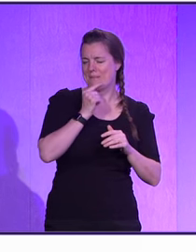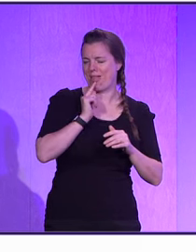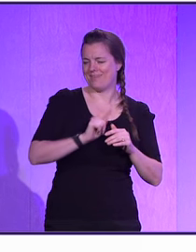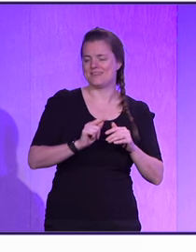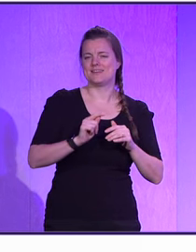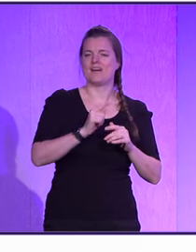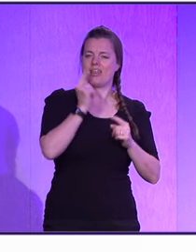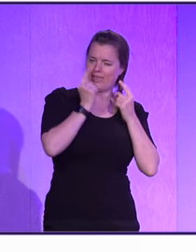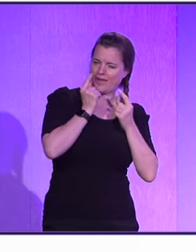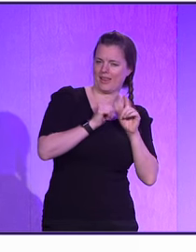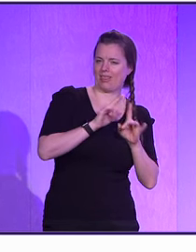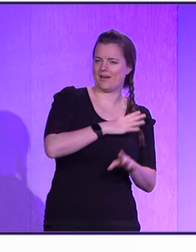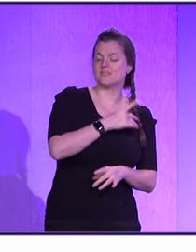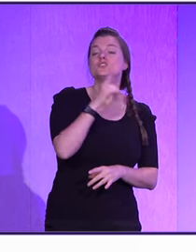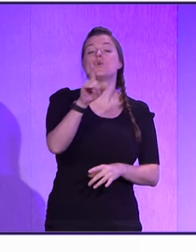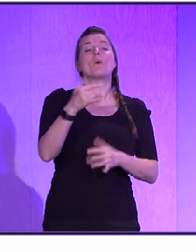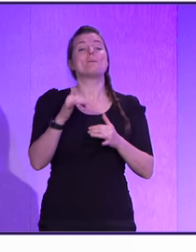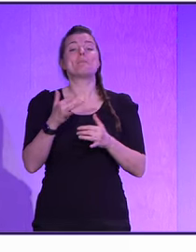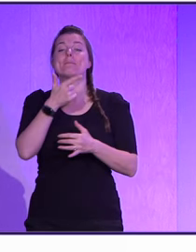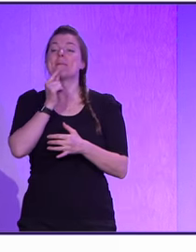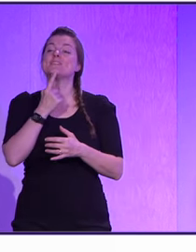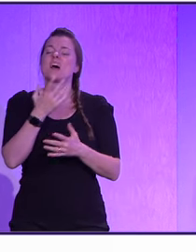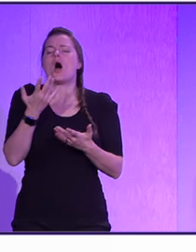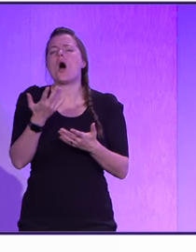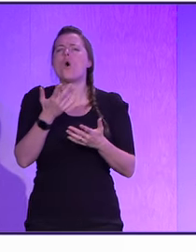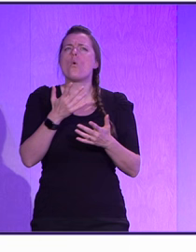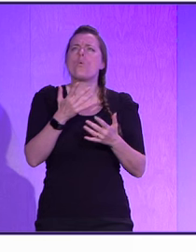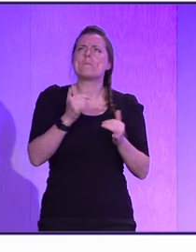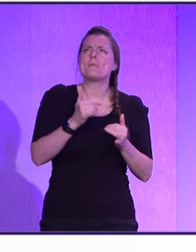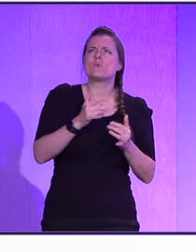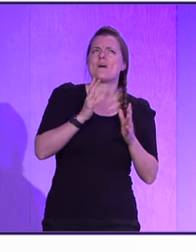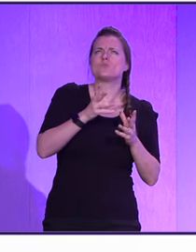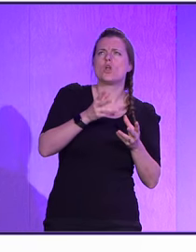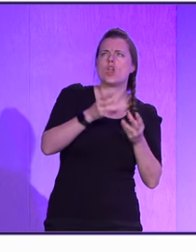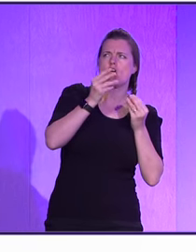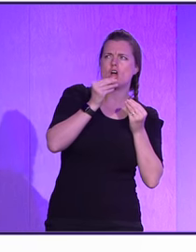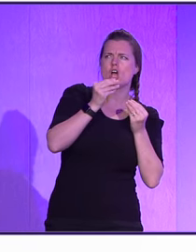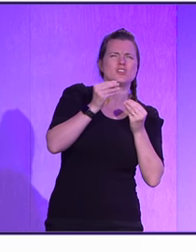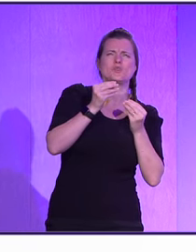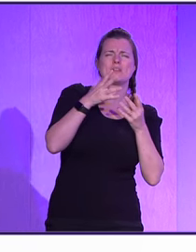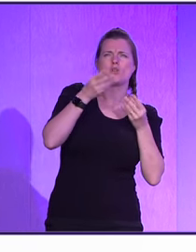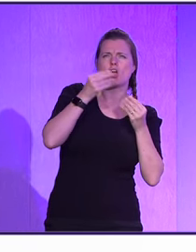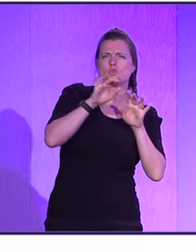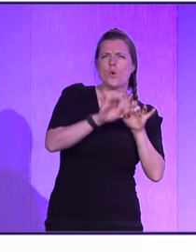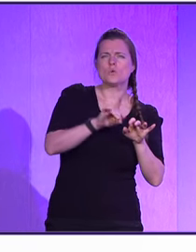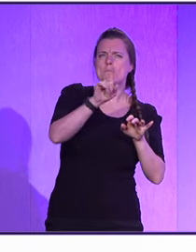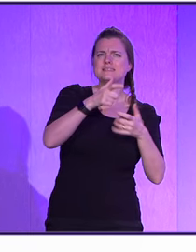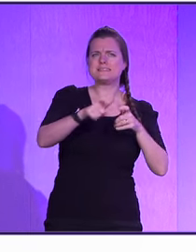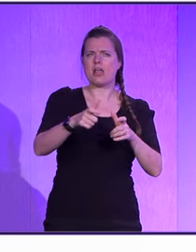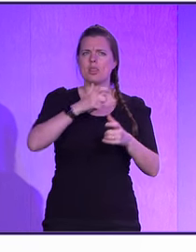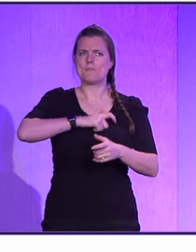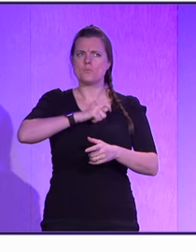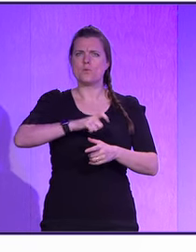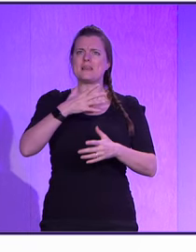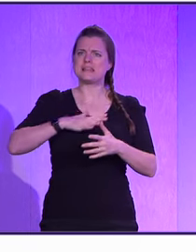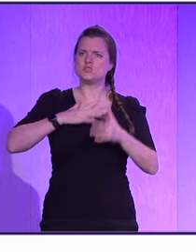Some are more nuanced in saying, well, you might not have to learn to code, but maybe you're still the one innovating and thinking about